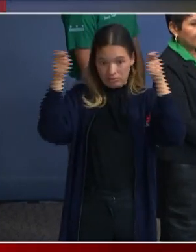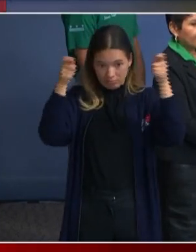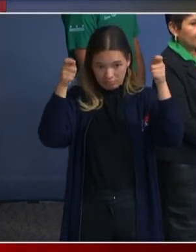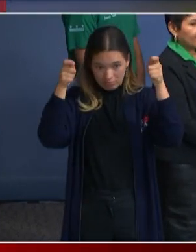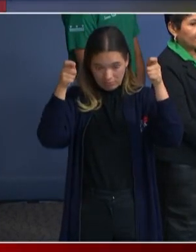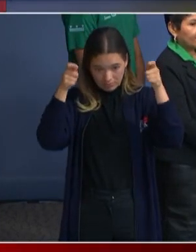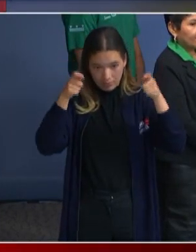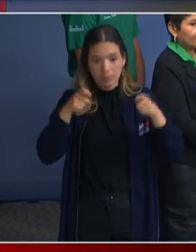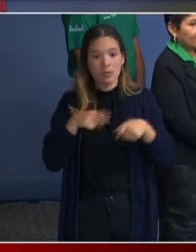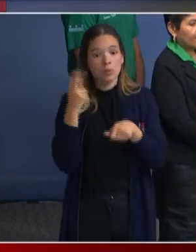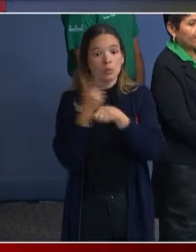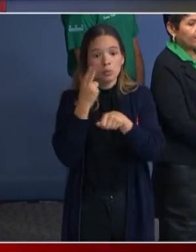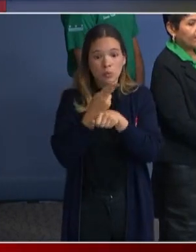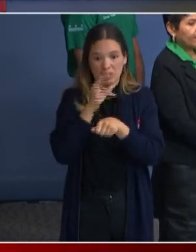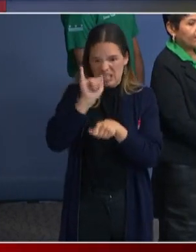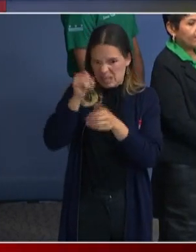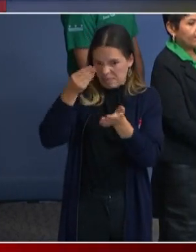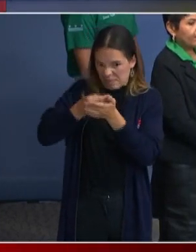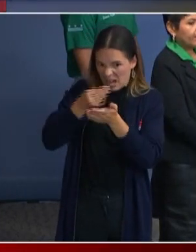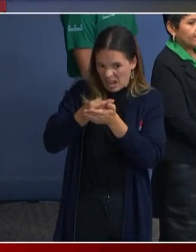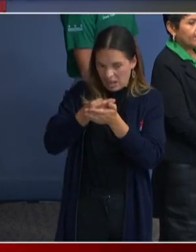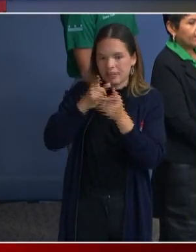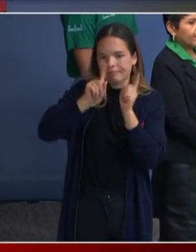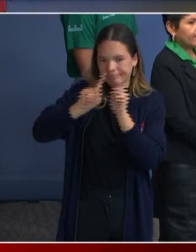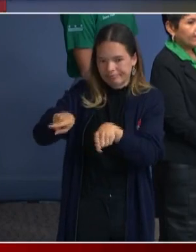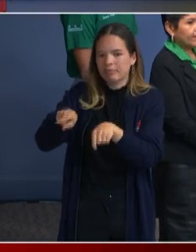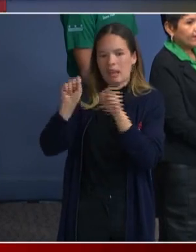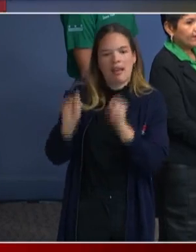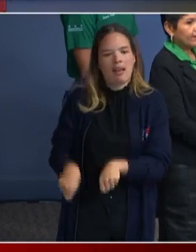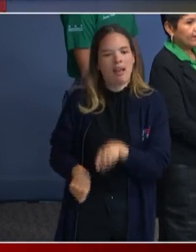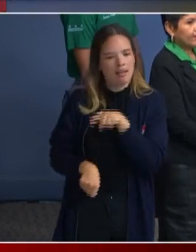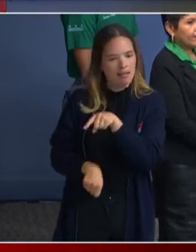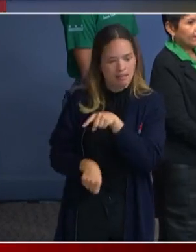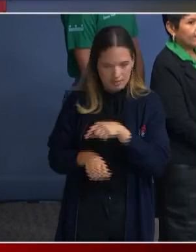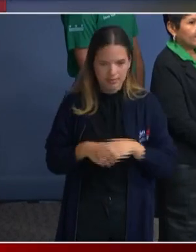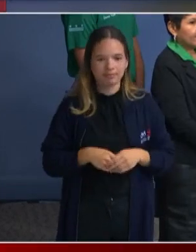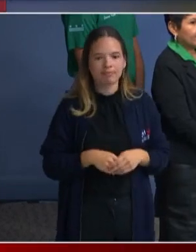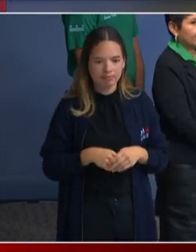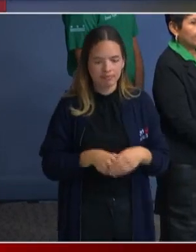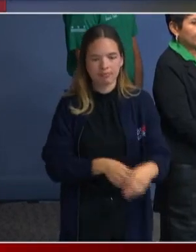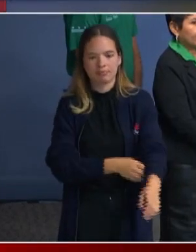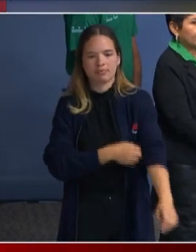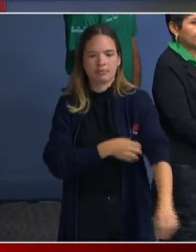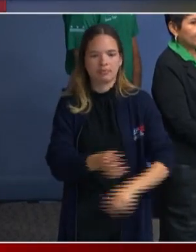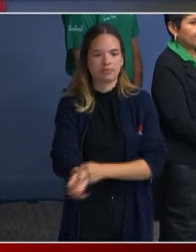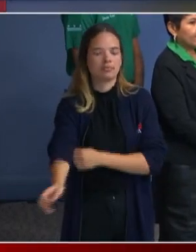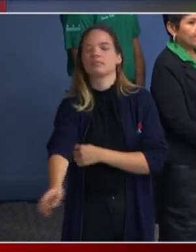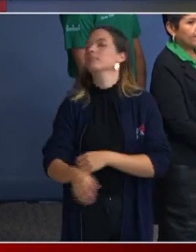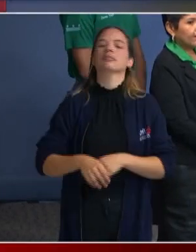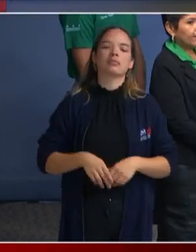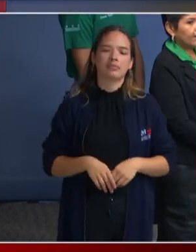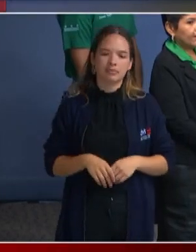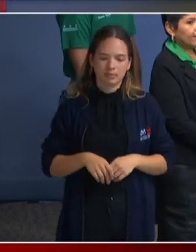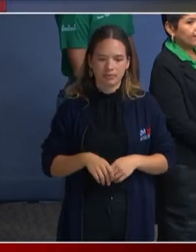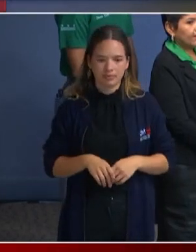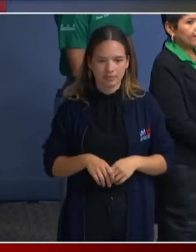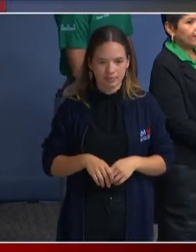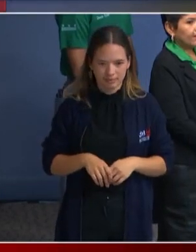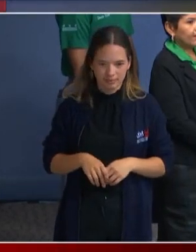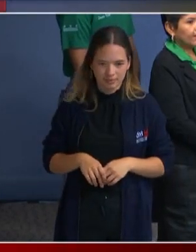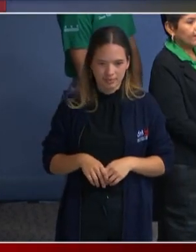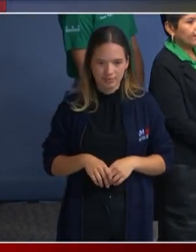to respond to the emergency. To authorize the chief procurement officer to respond to the